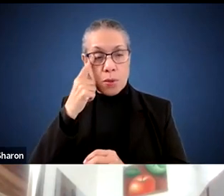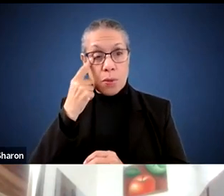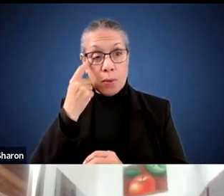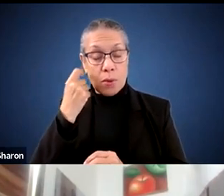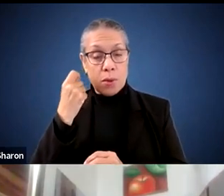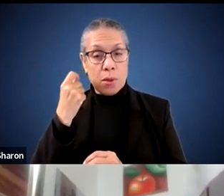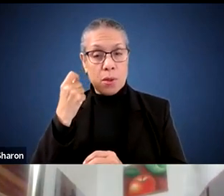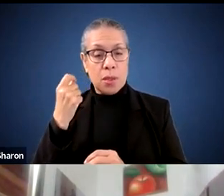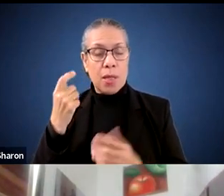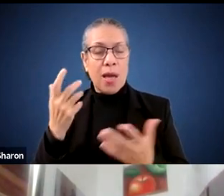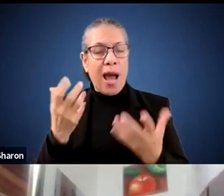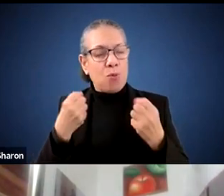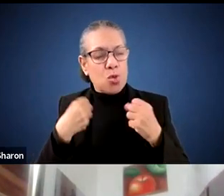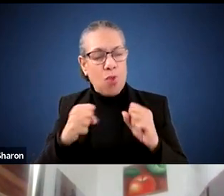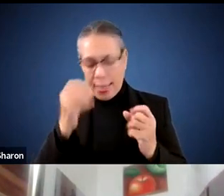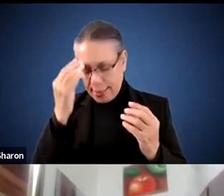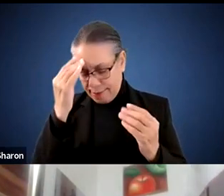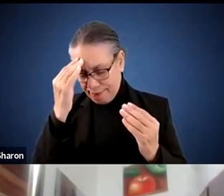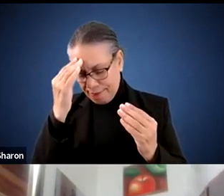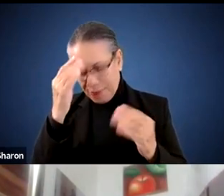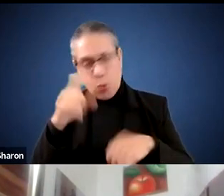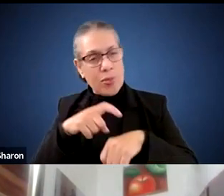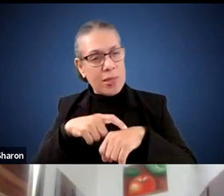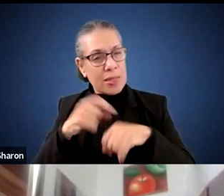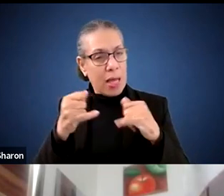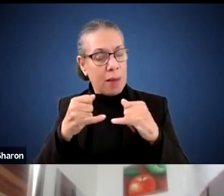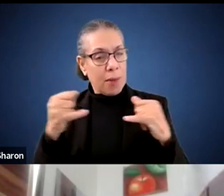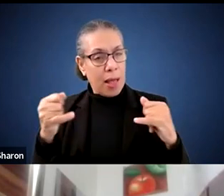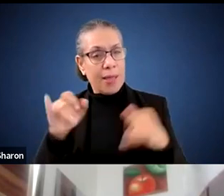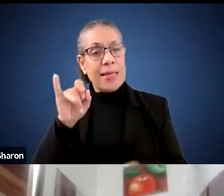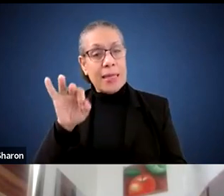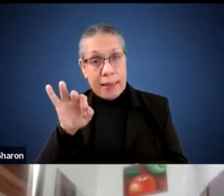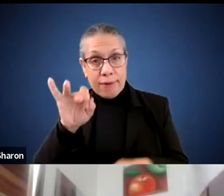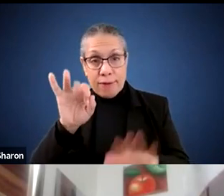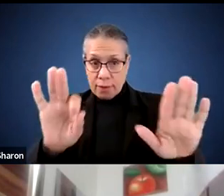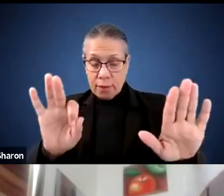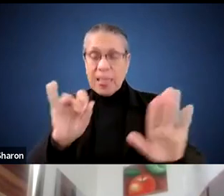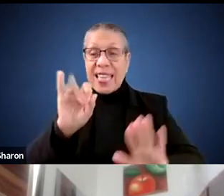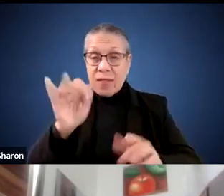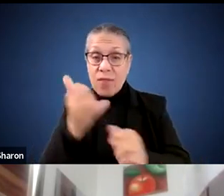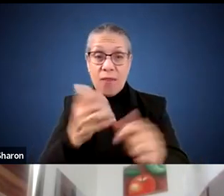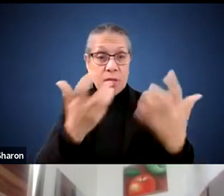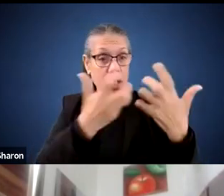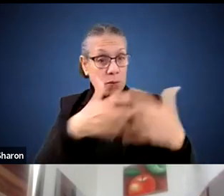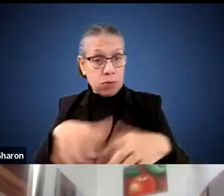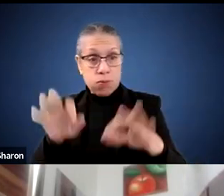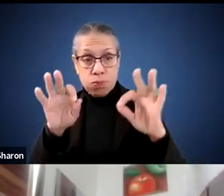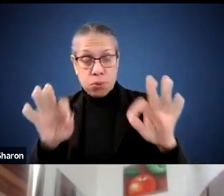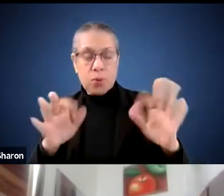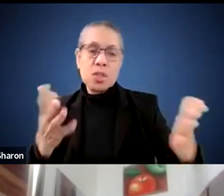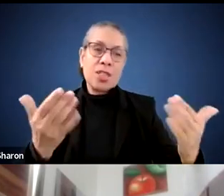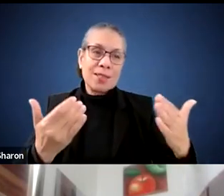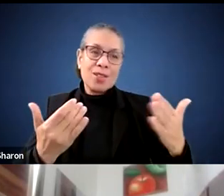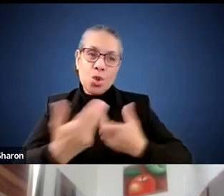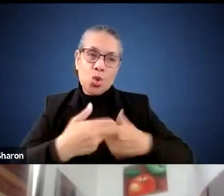I'm trying to just make sense just so I understand the timeline too. So if everything goes as planned, just ride this wave with me. And I